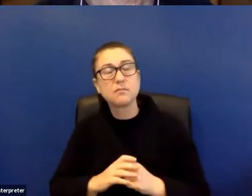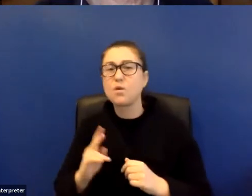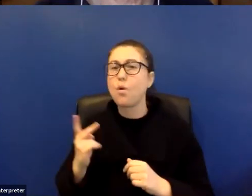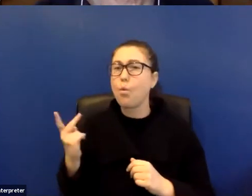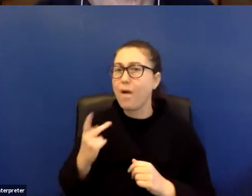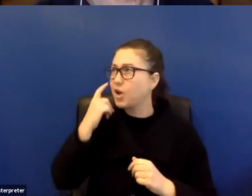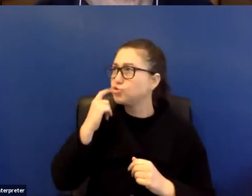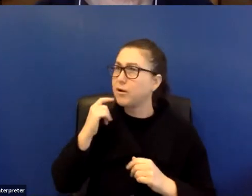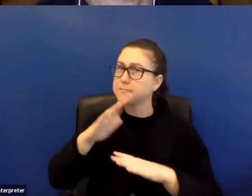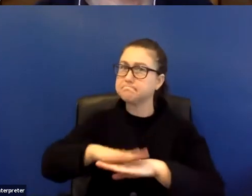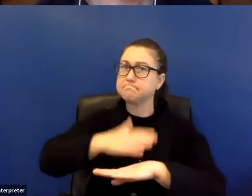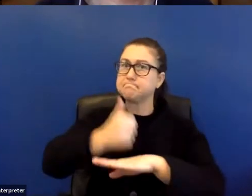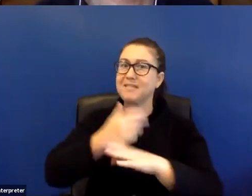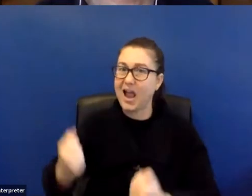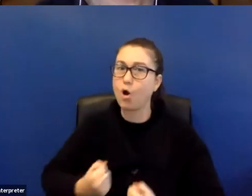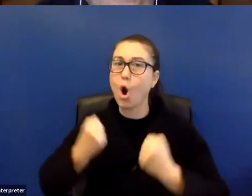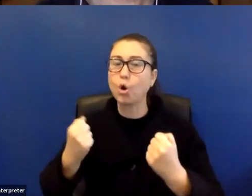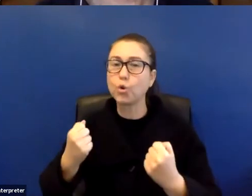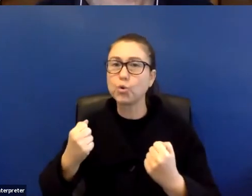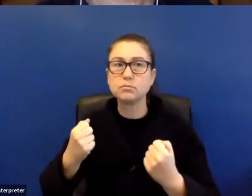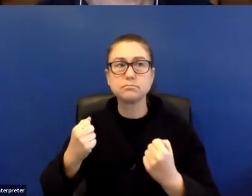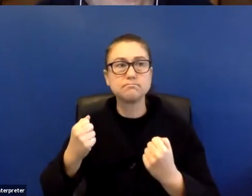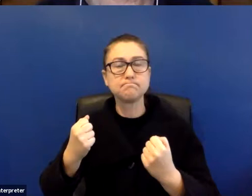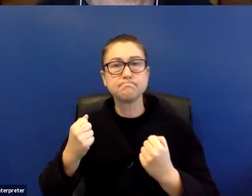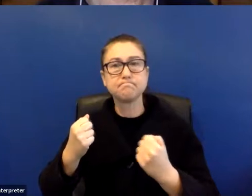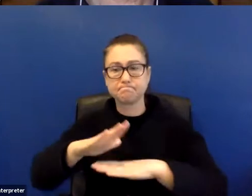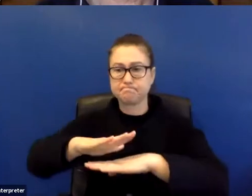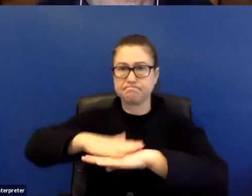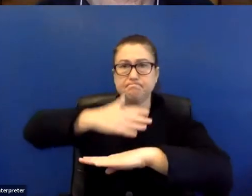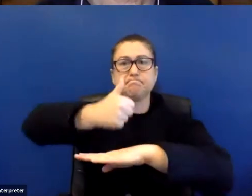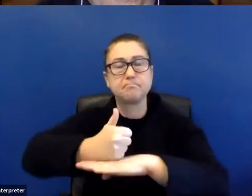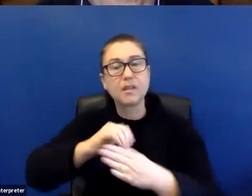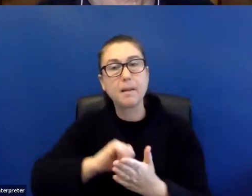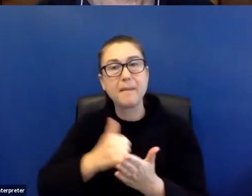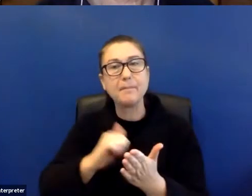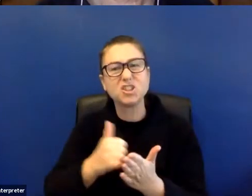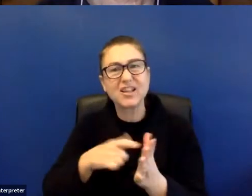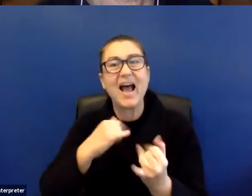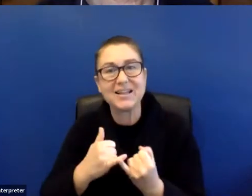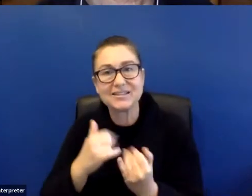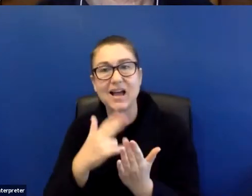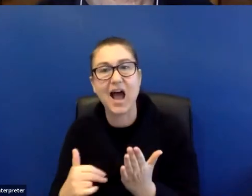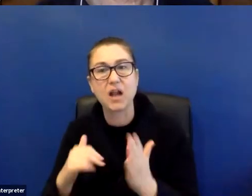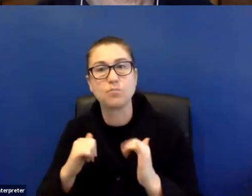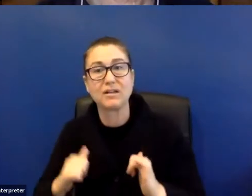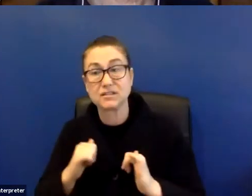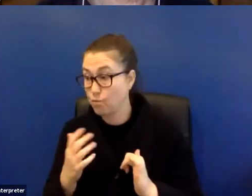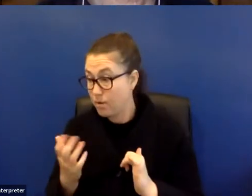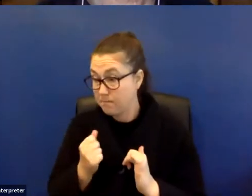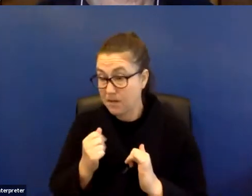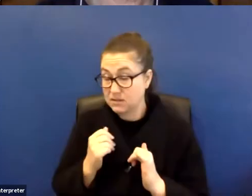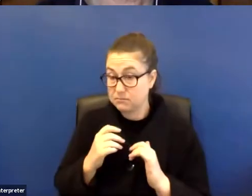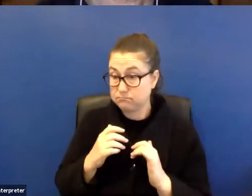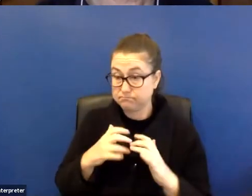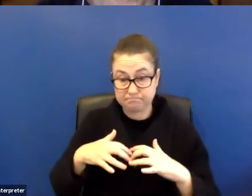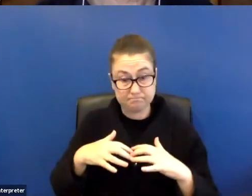space within this emerging field of publishing as art practice, we have to develop our own languages for that.